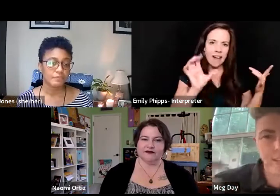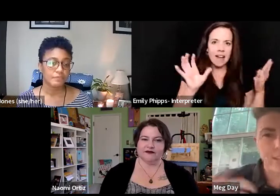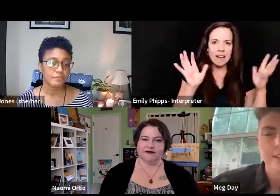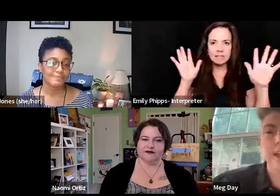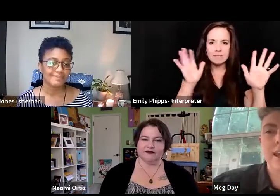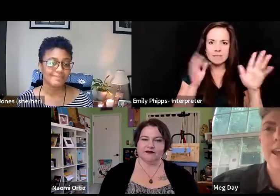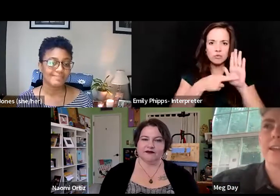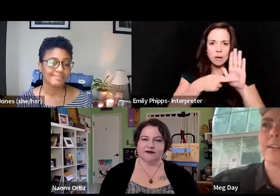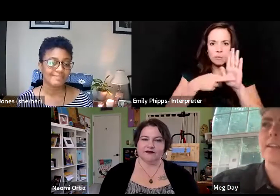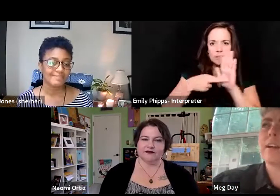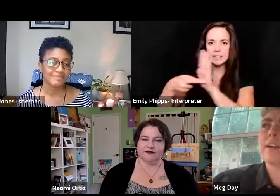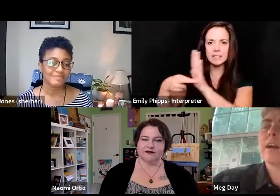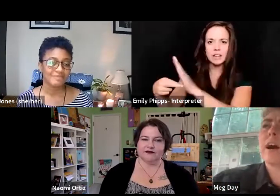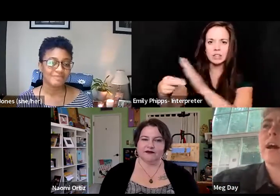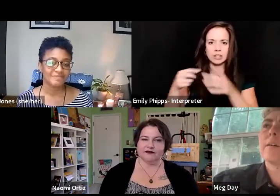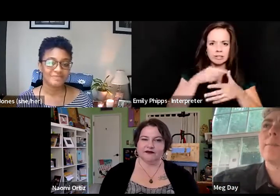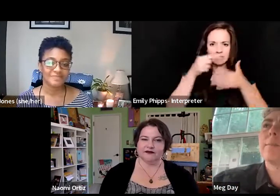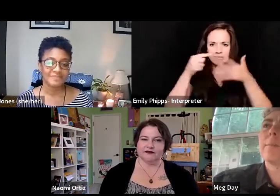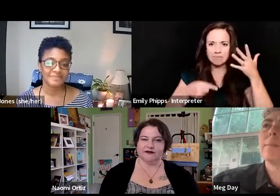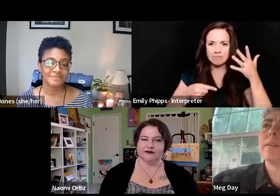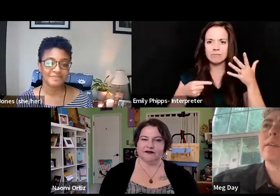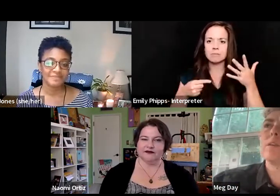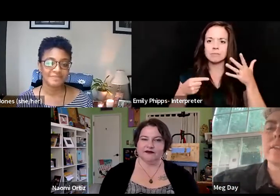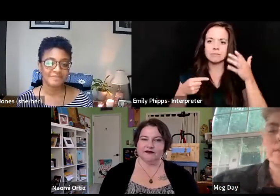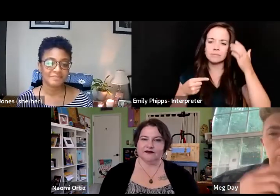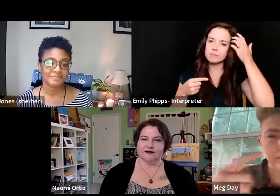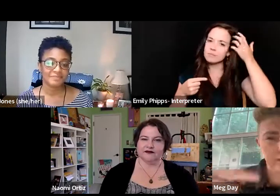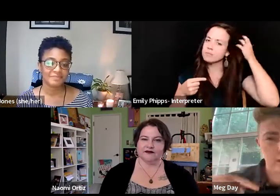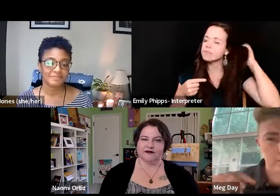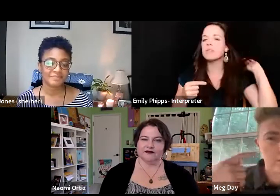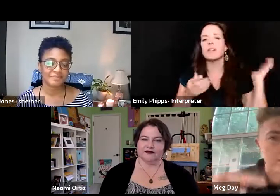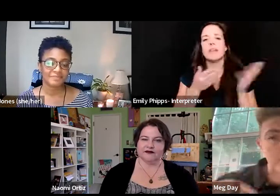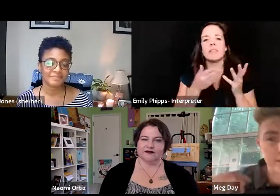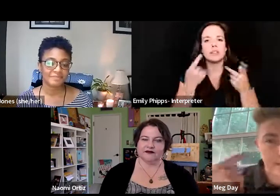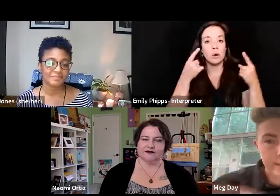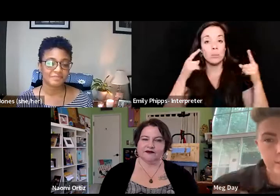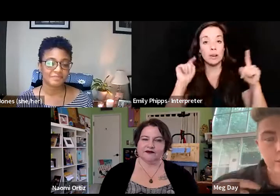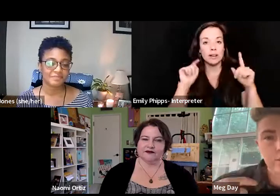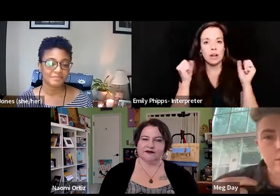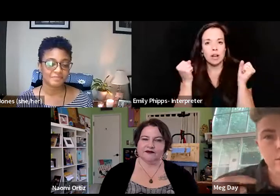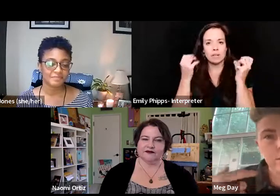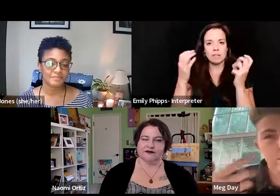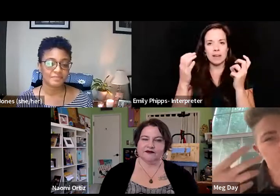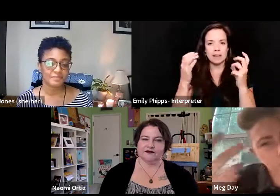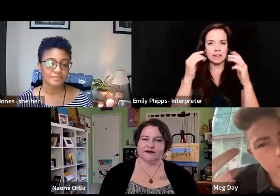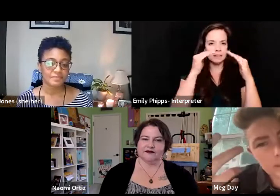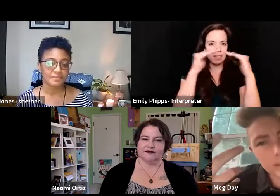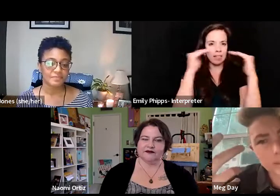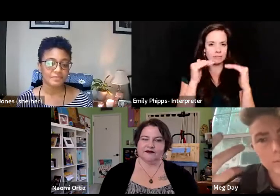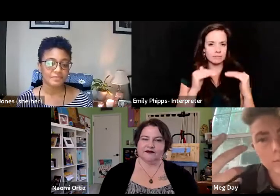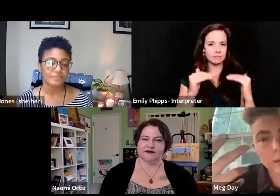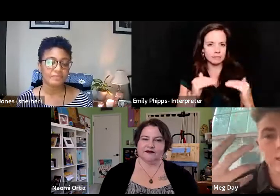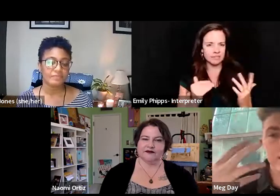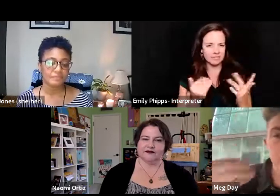representation and, um, you know, things are working on multiple cylinders, if that makes sense, right? Like it's